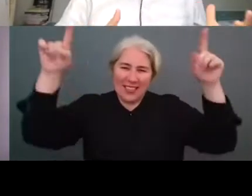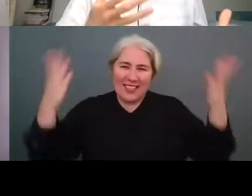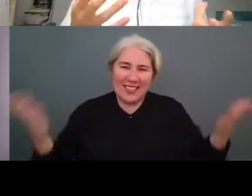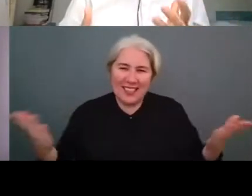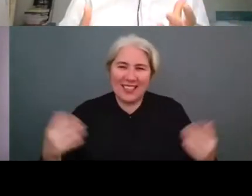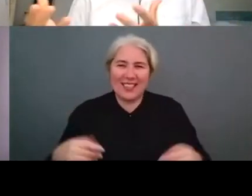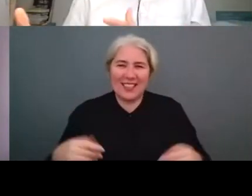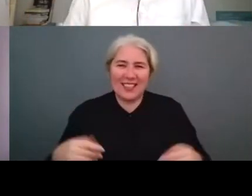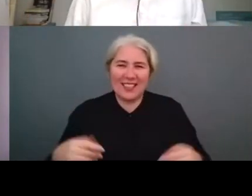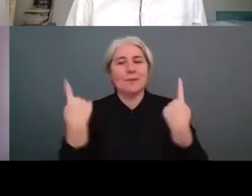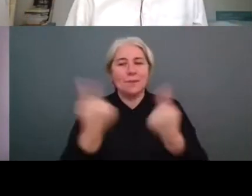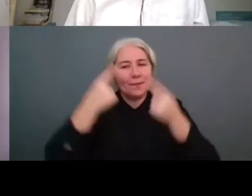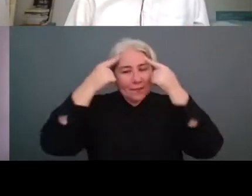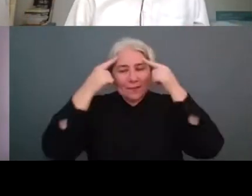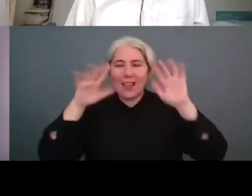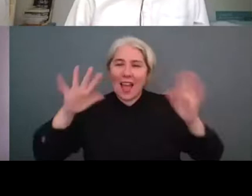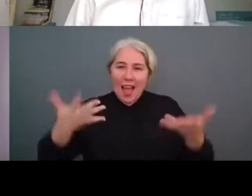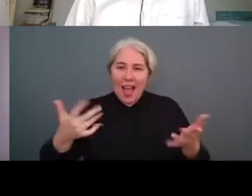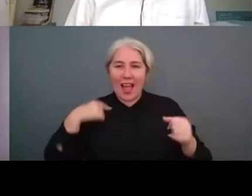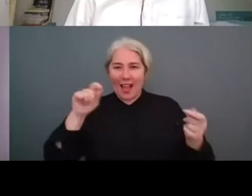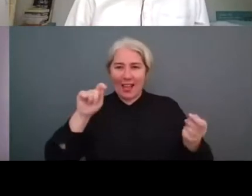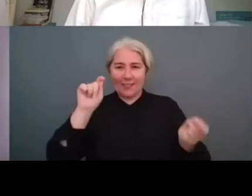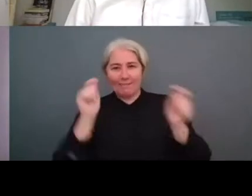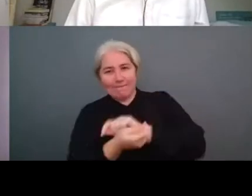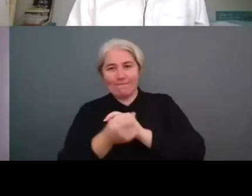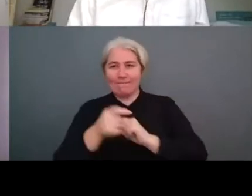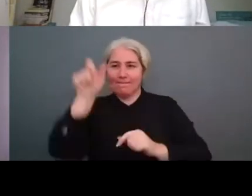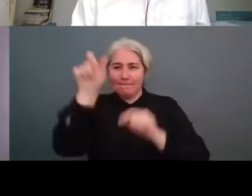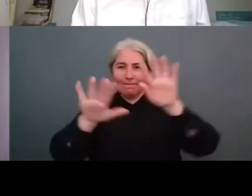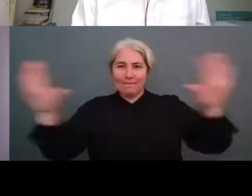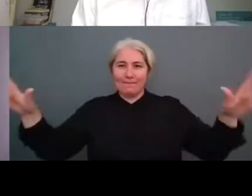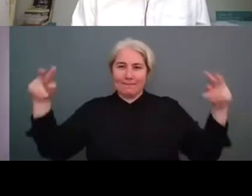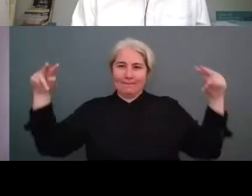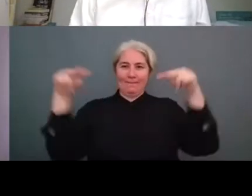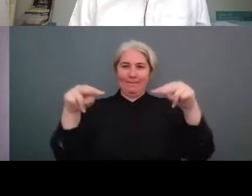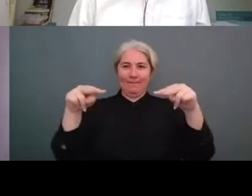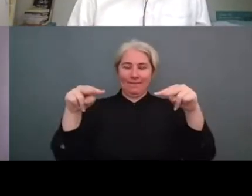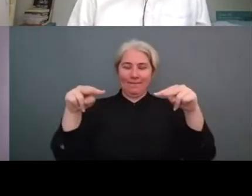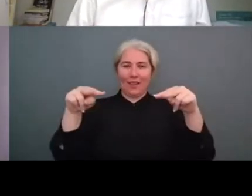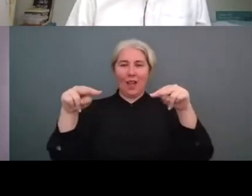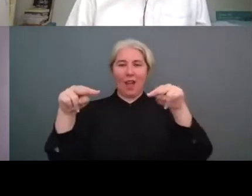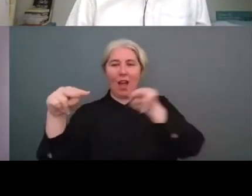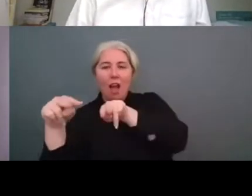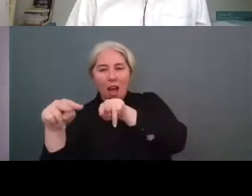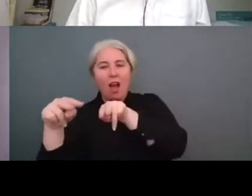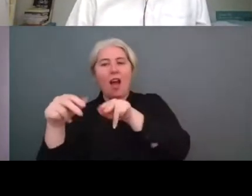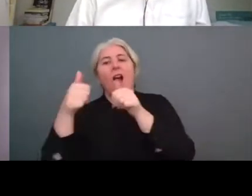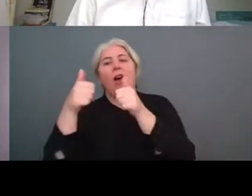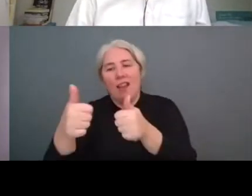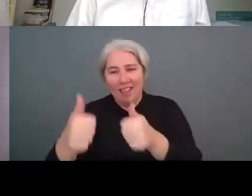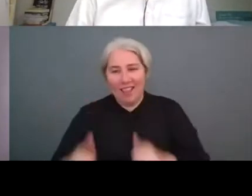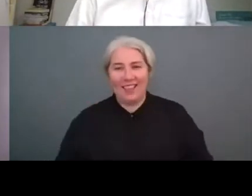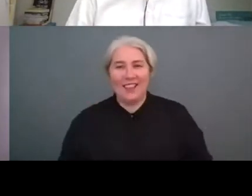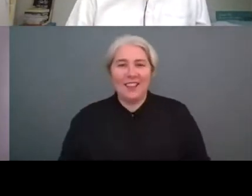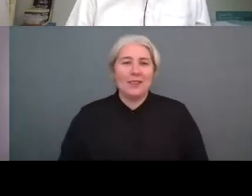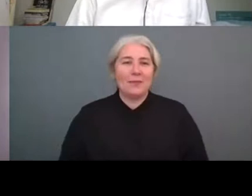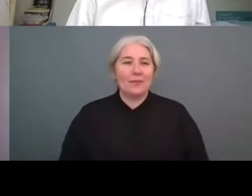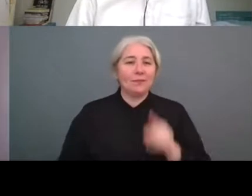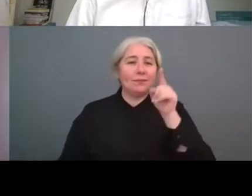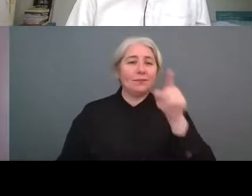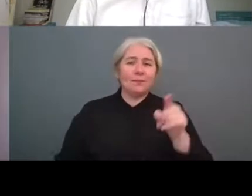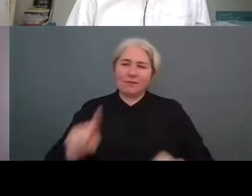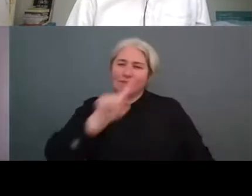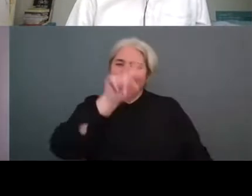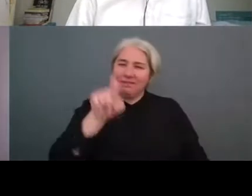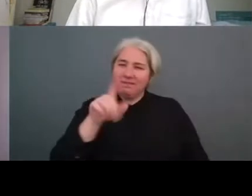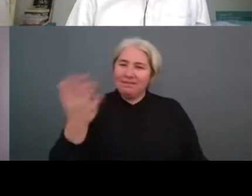in order to to make the changes that are appropriate what kind of policies can we implement implement to i don't